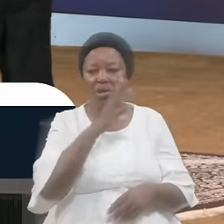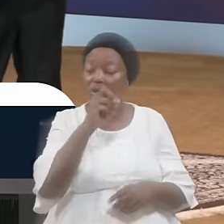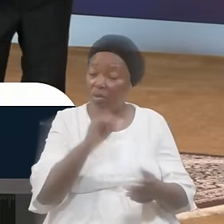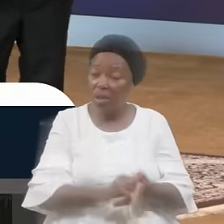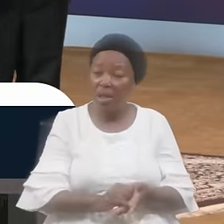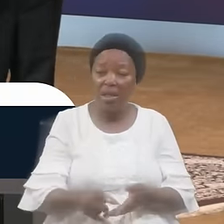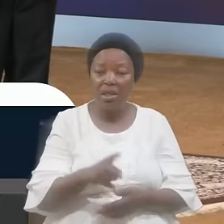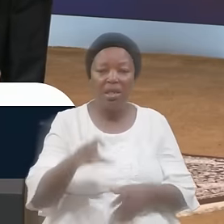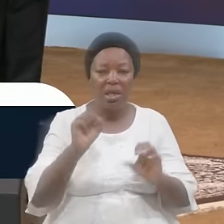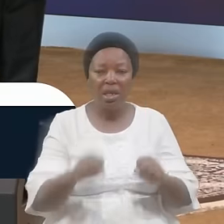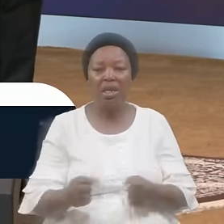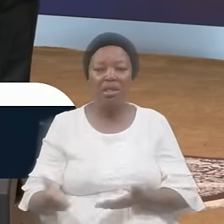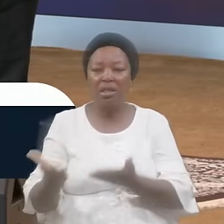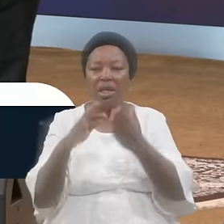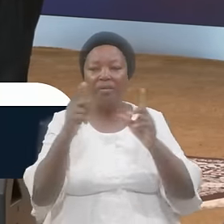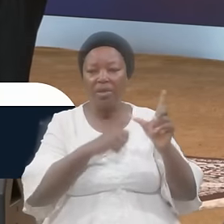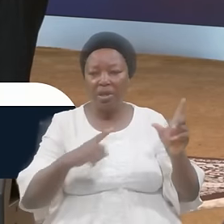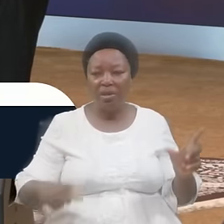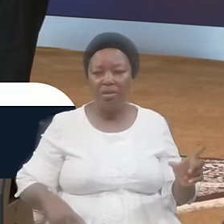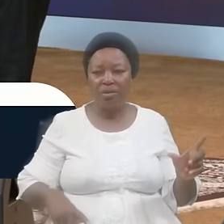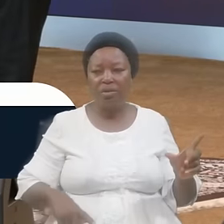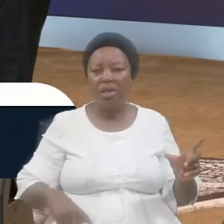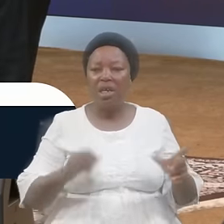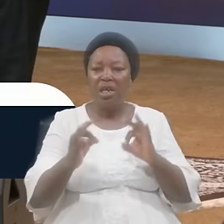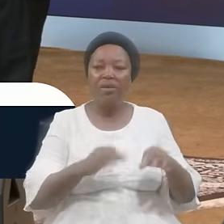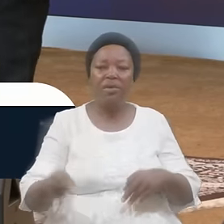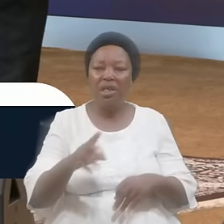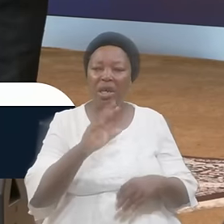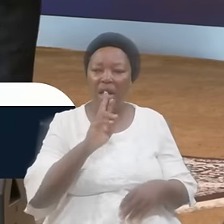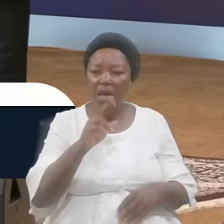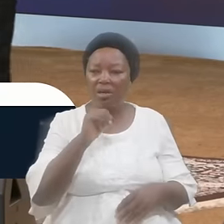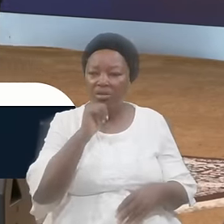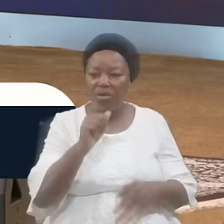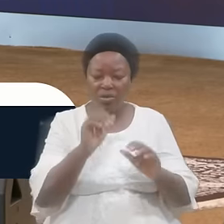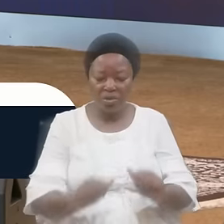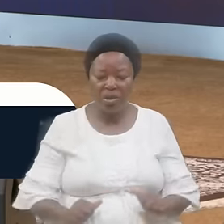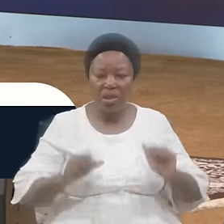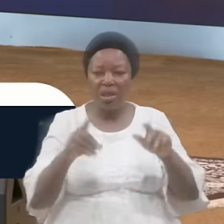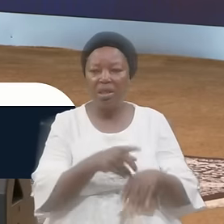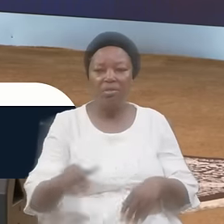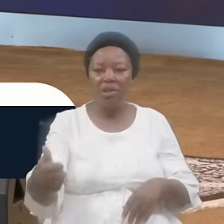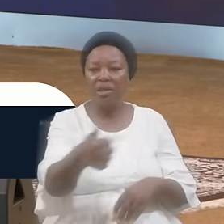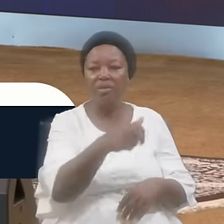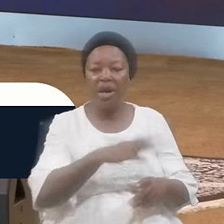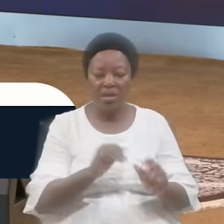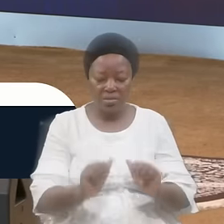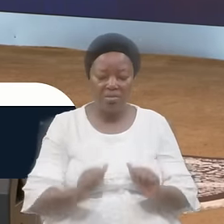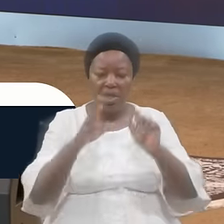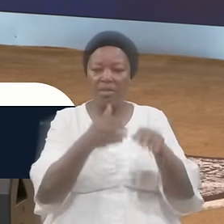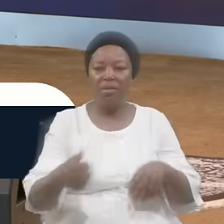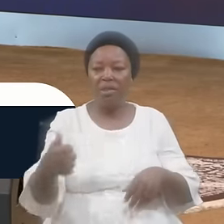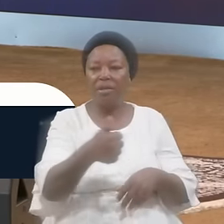Could Serve The Lord If They Had Not Consecrated Themselves And Yielded Themselves